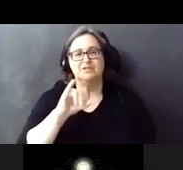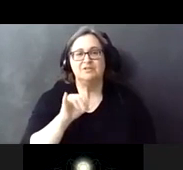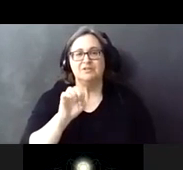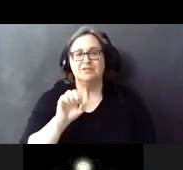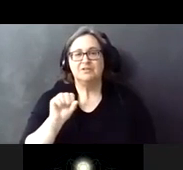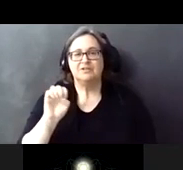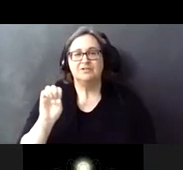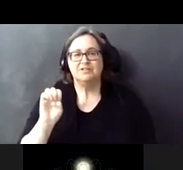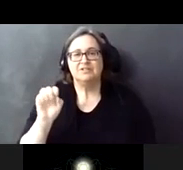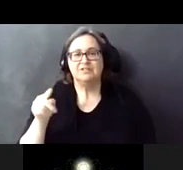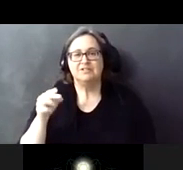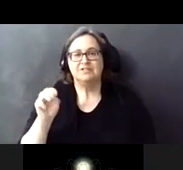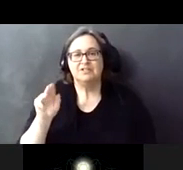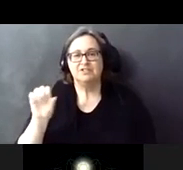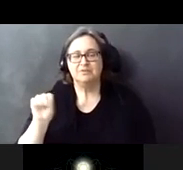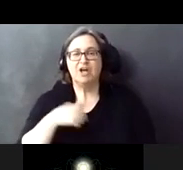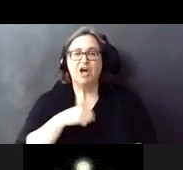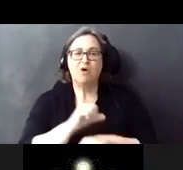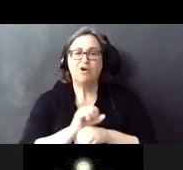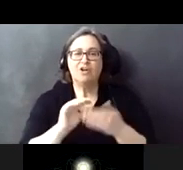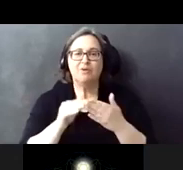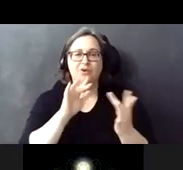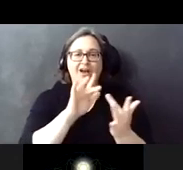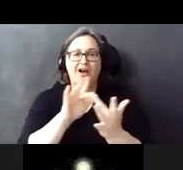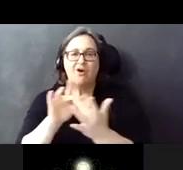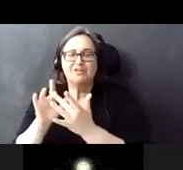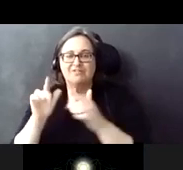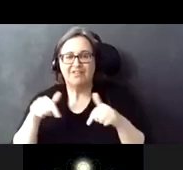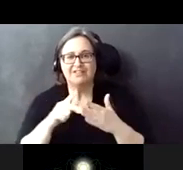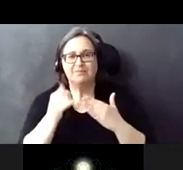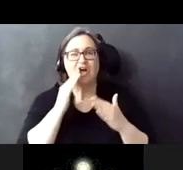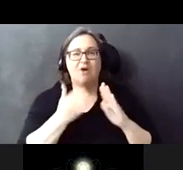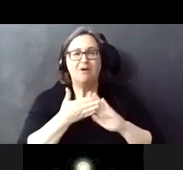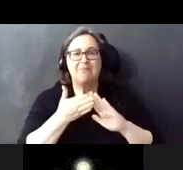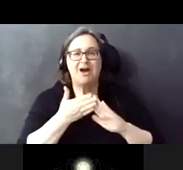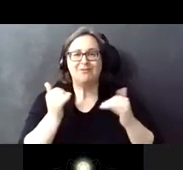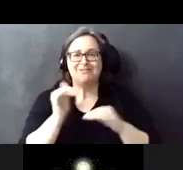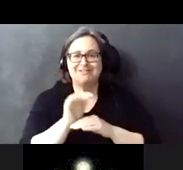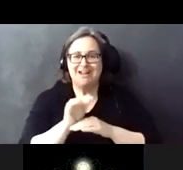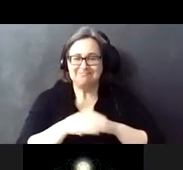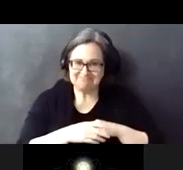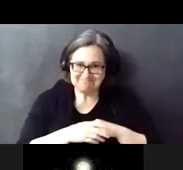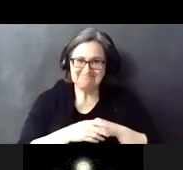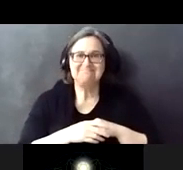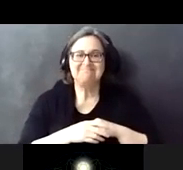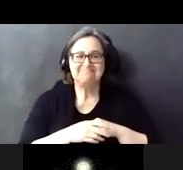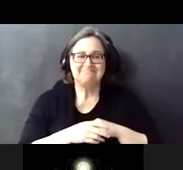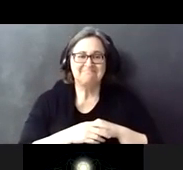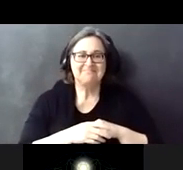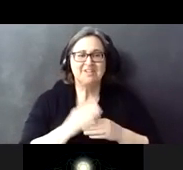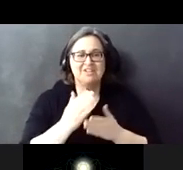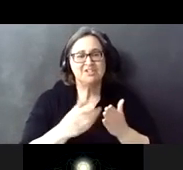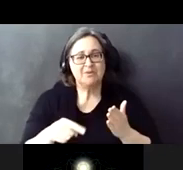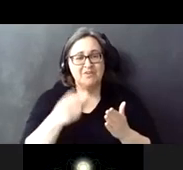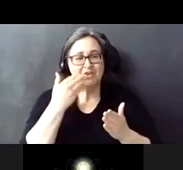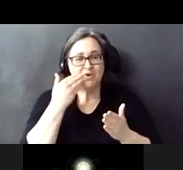Thomas. I work in community outreach for this project, and I'll be moderating tonight. So some of you